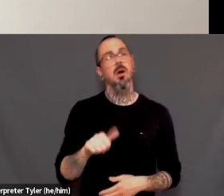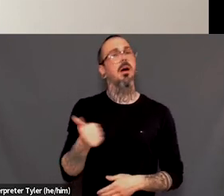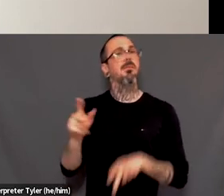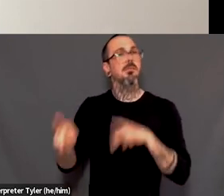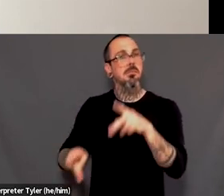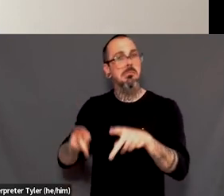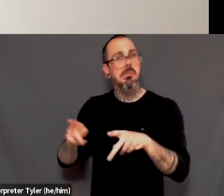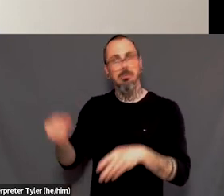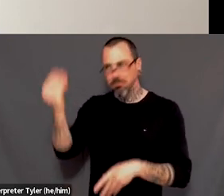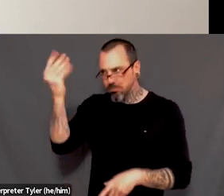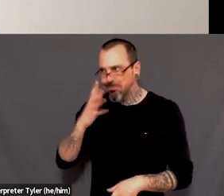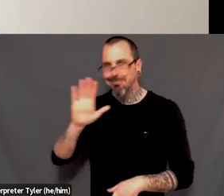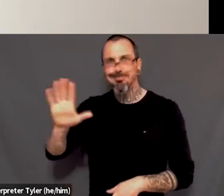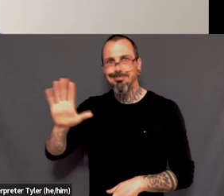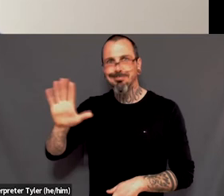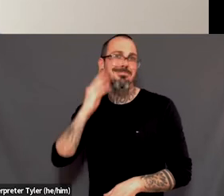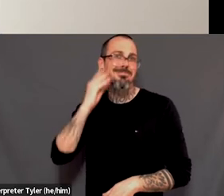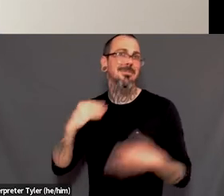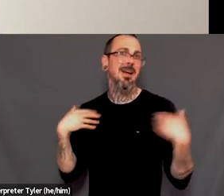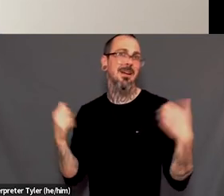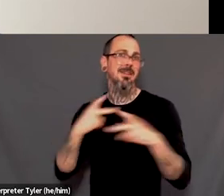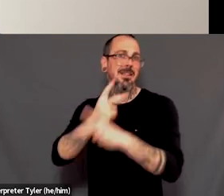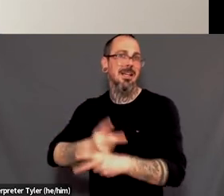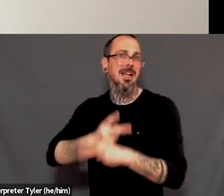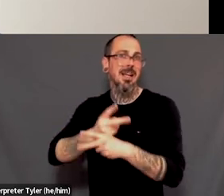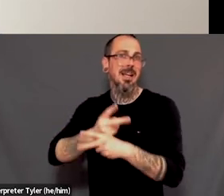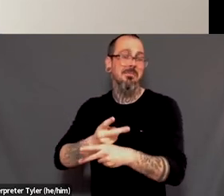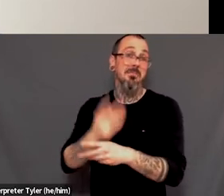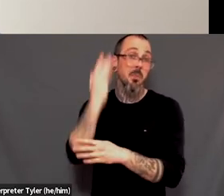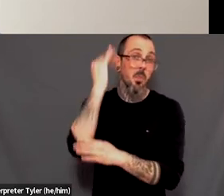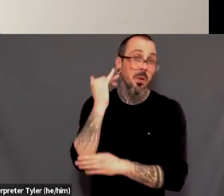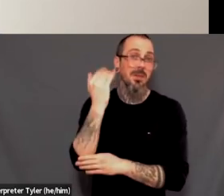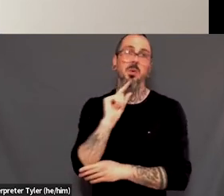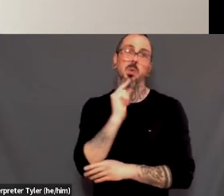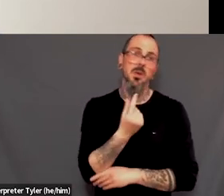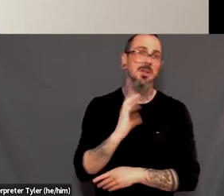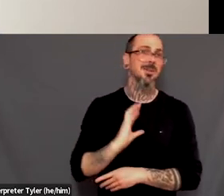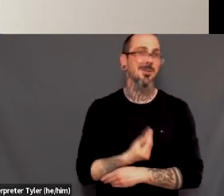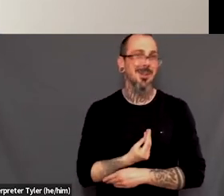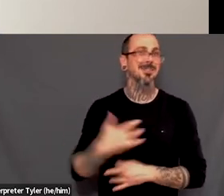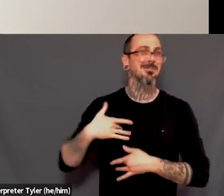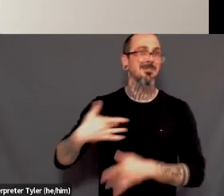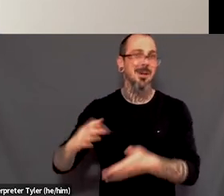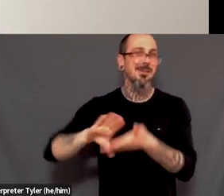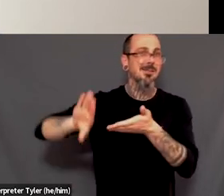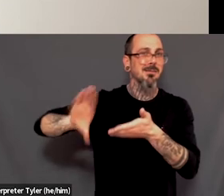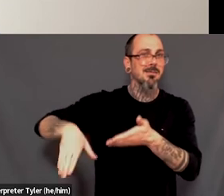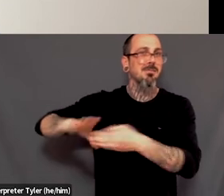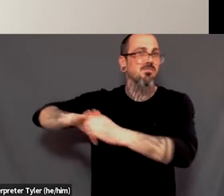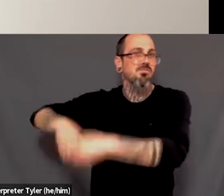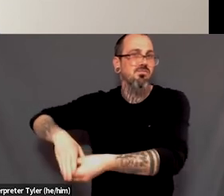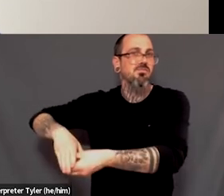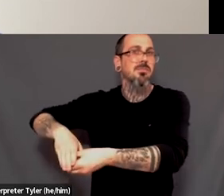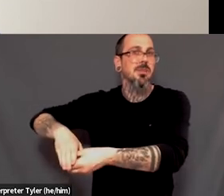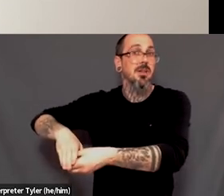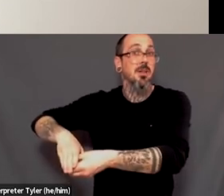trans or other kinds of identities that might be marginalized by the system. And then if I'm in settings in my, in my role, if I'm in settings where I have